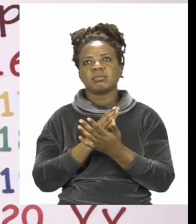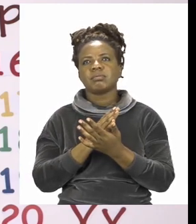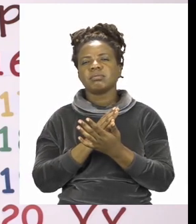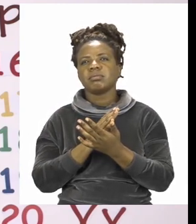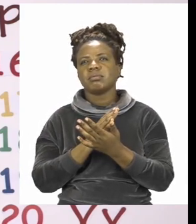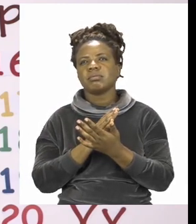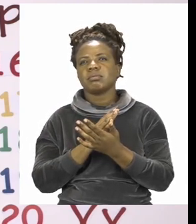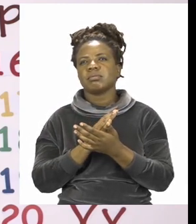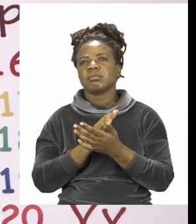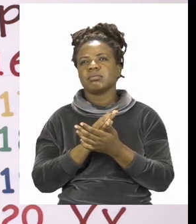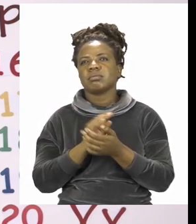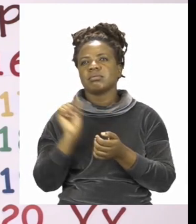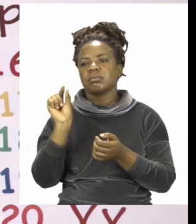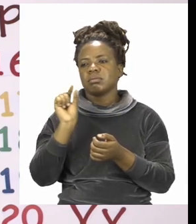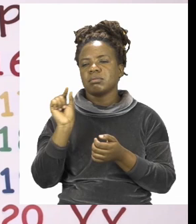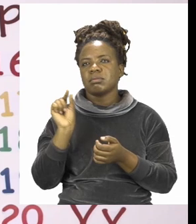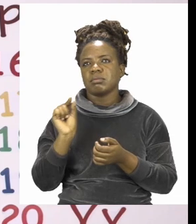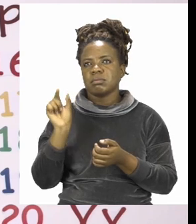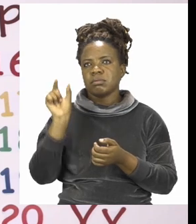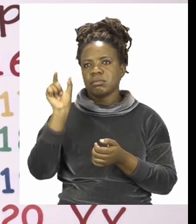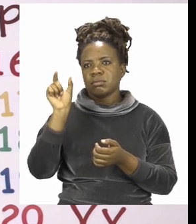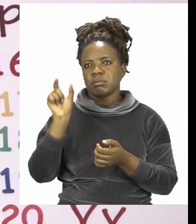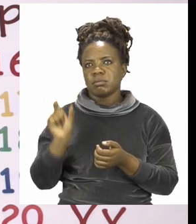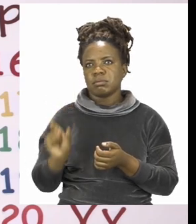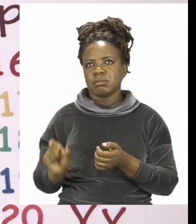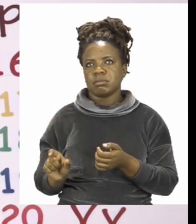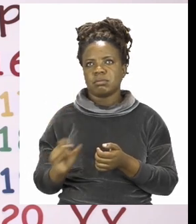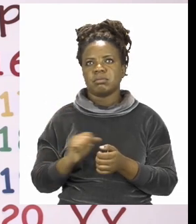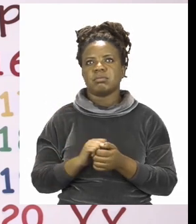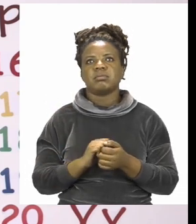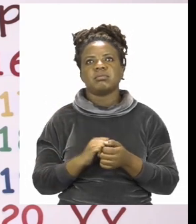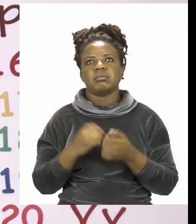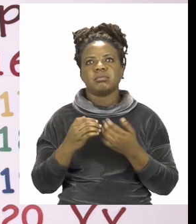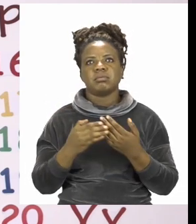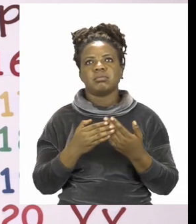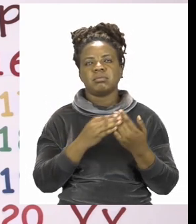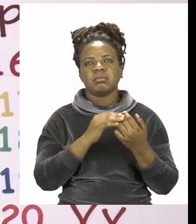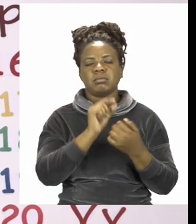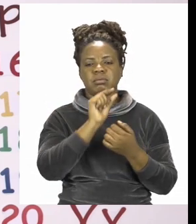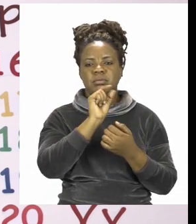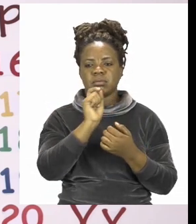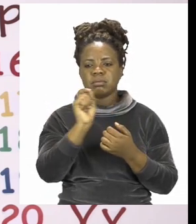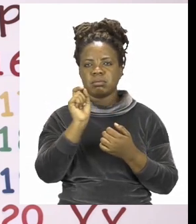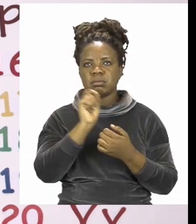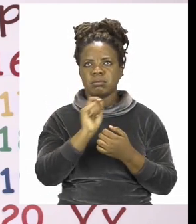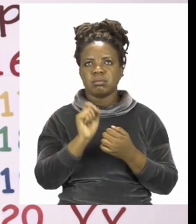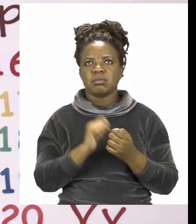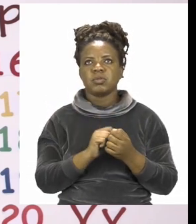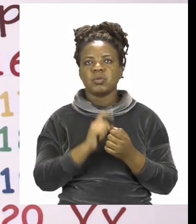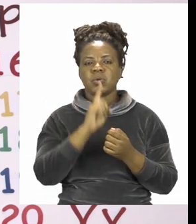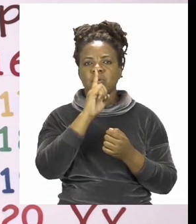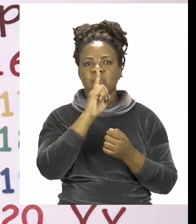in the blocks. Remember each letter will have its own block. Let's start with the one that we can see